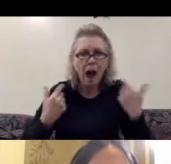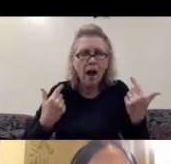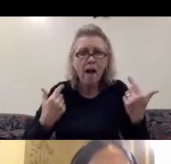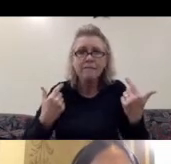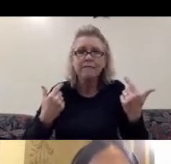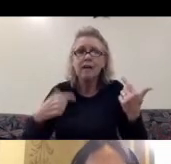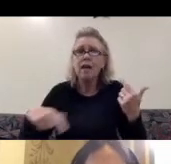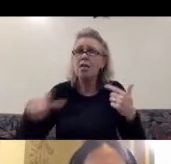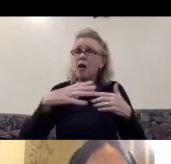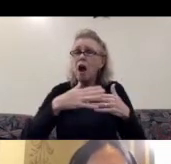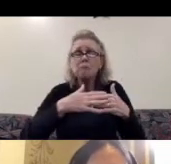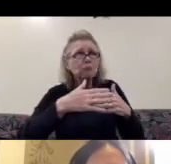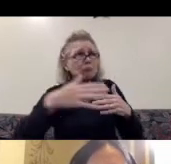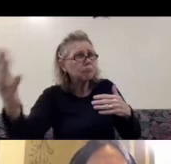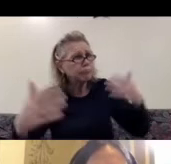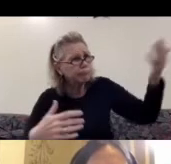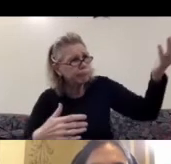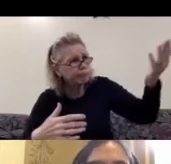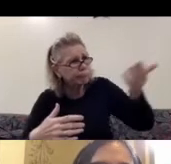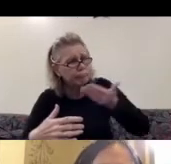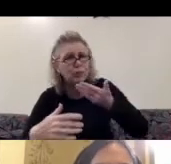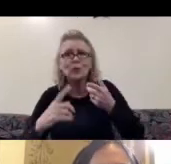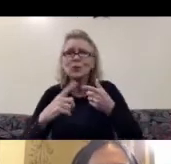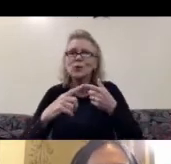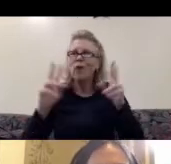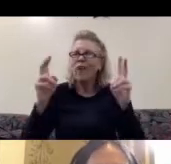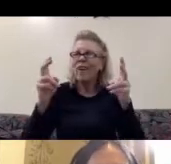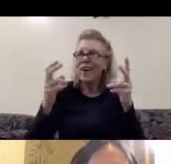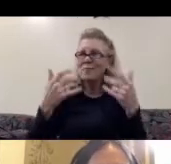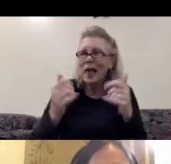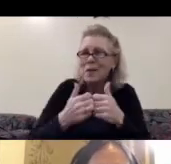the doors to you in order to play with you, to